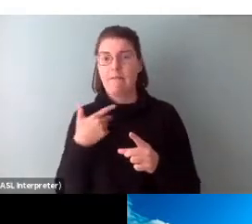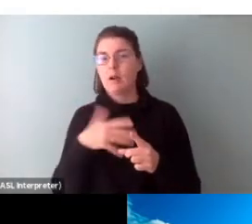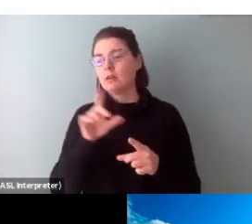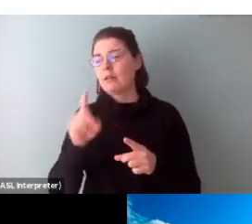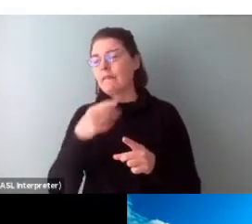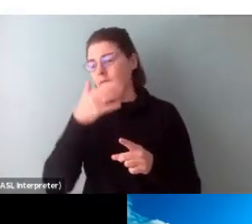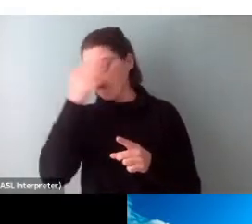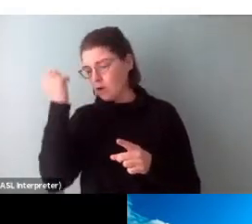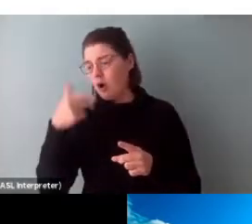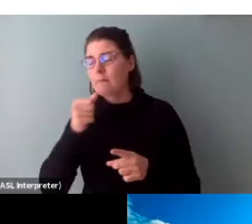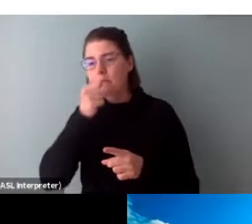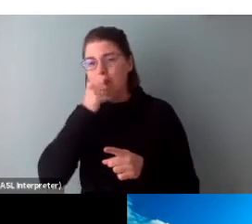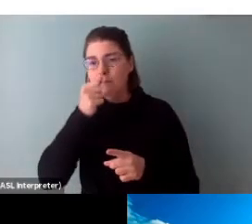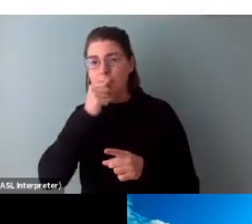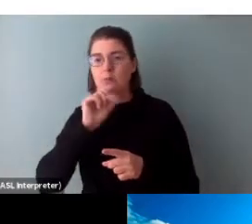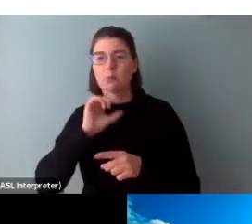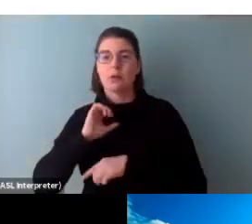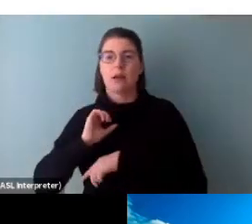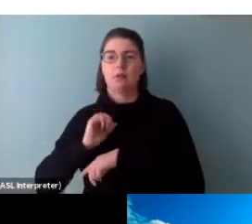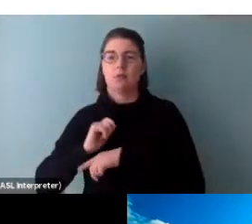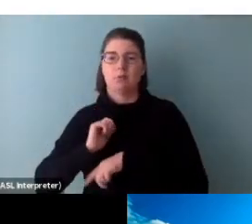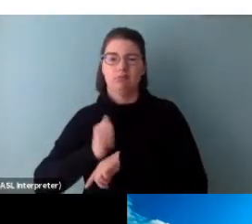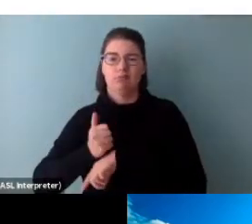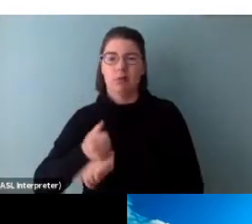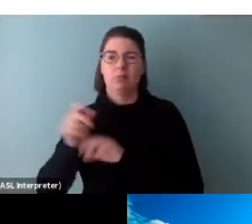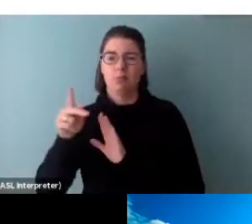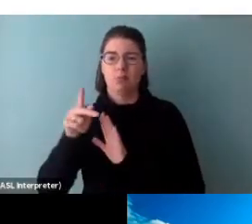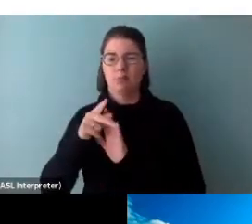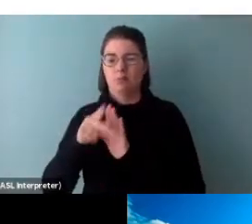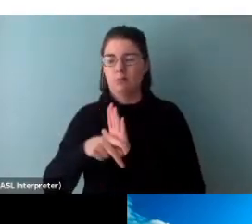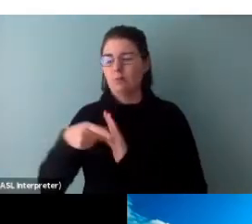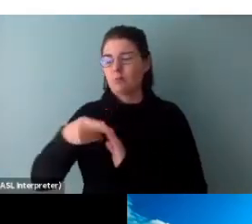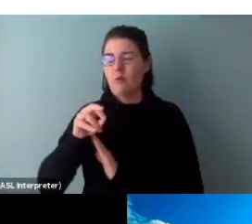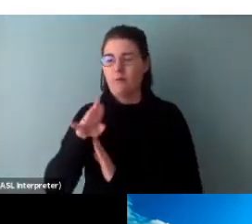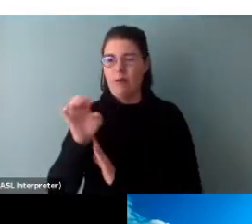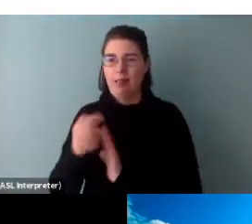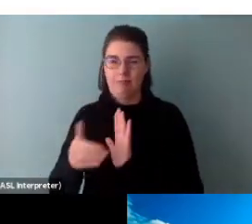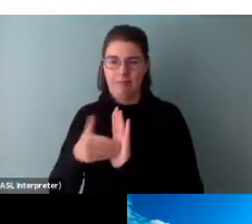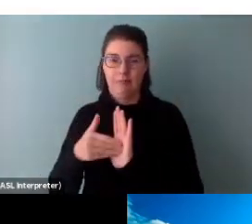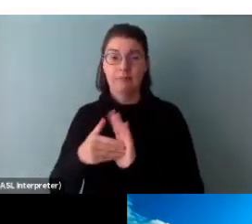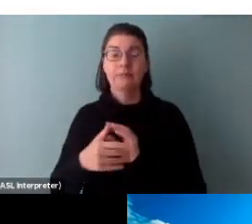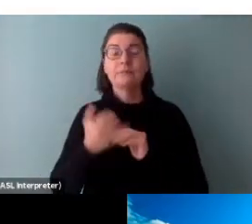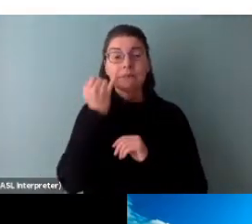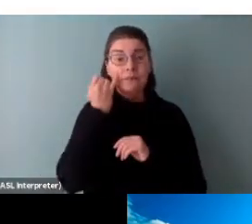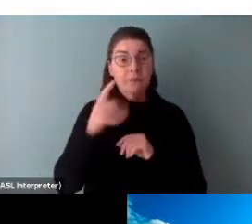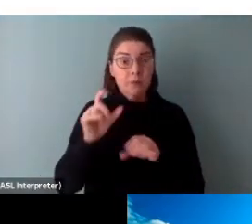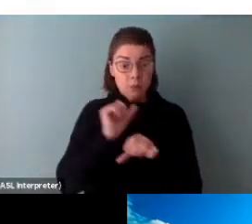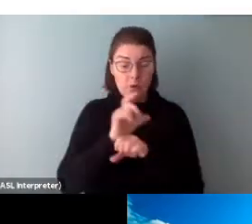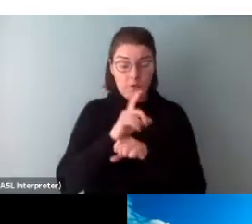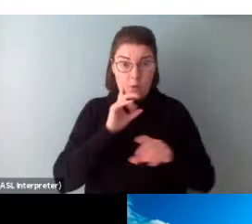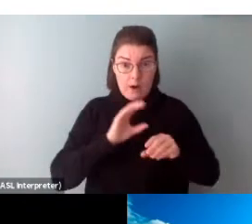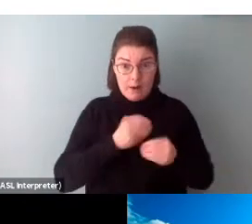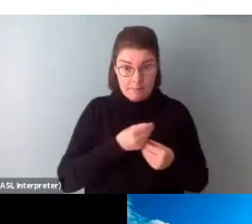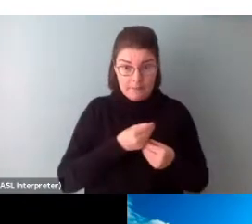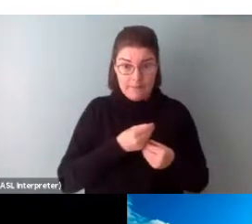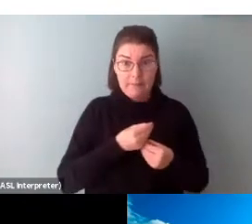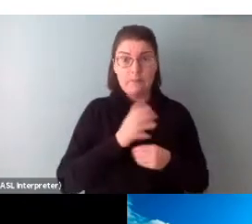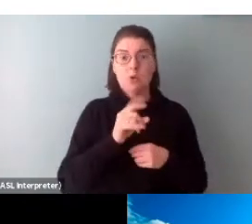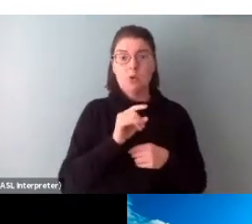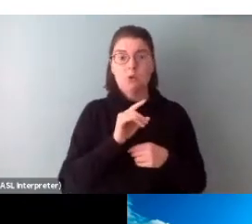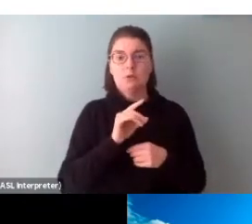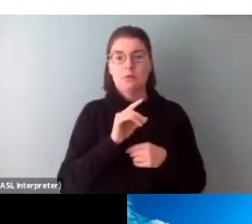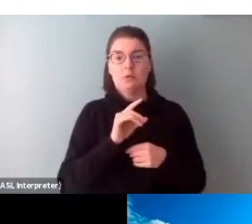follow the prompts to set up your profile. If you work for an organization, you can create an organizational